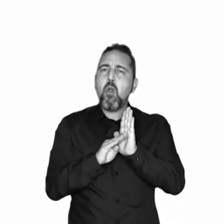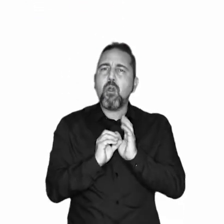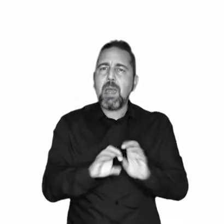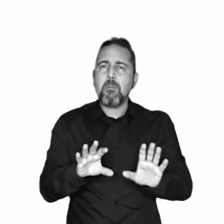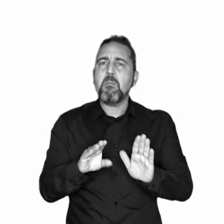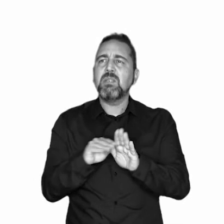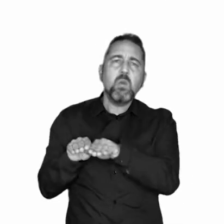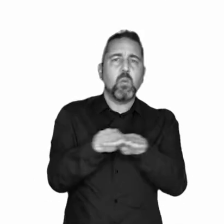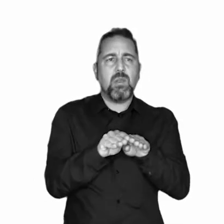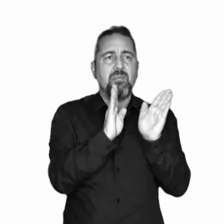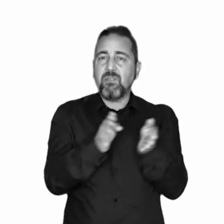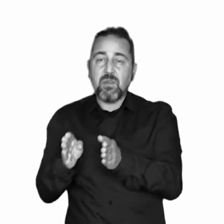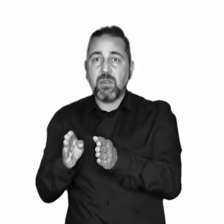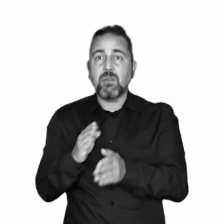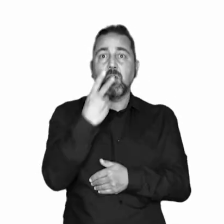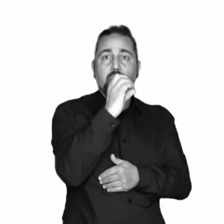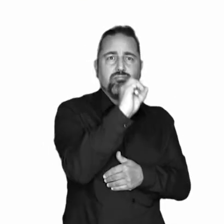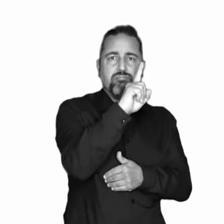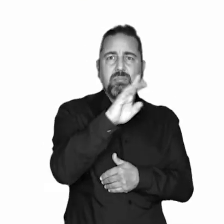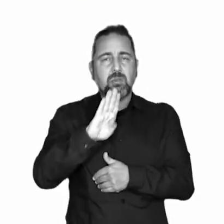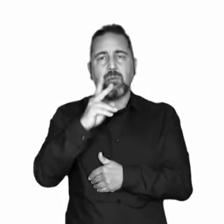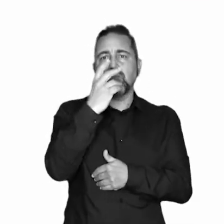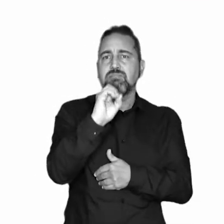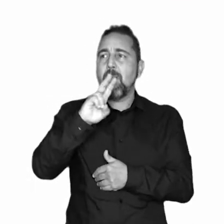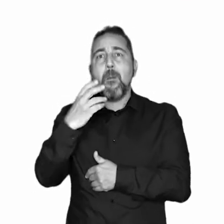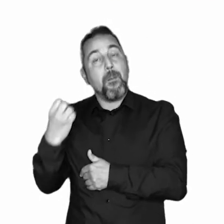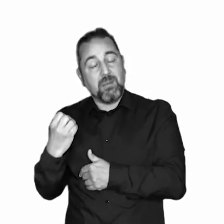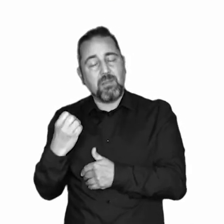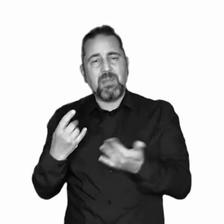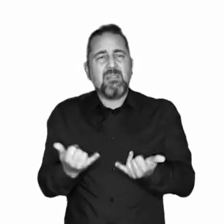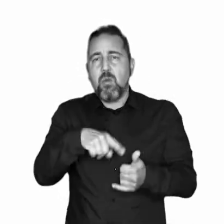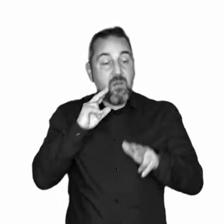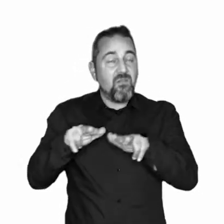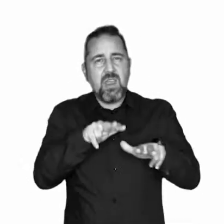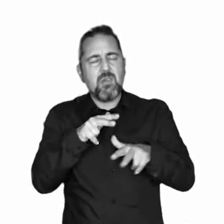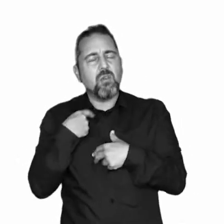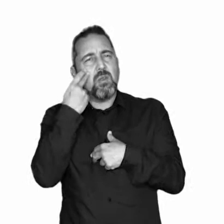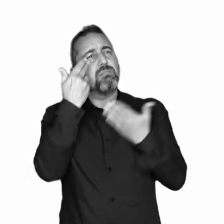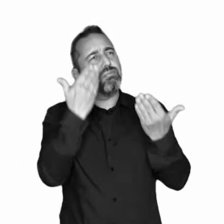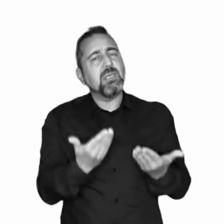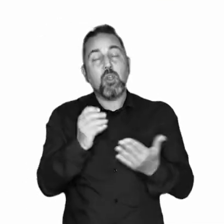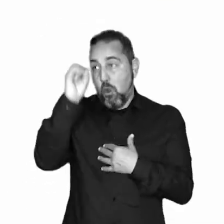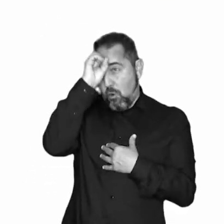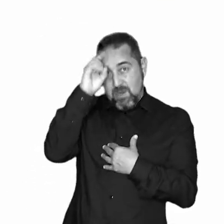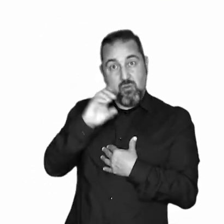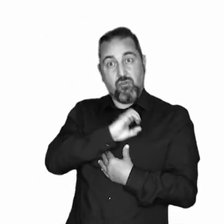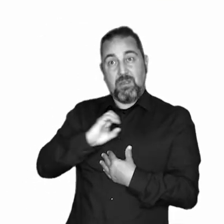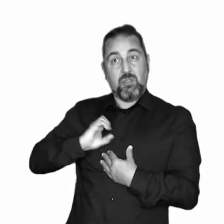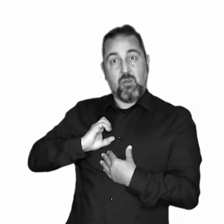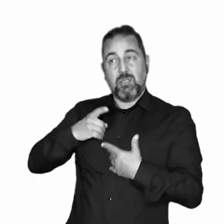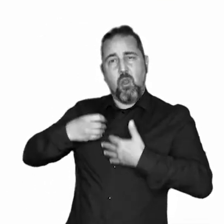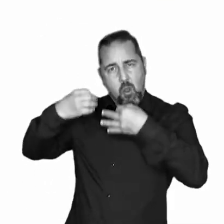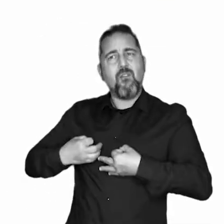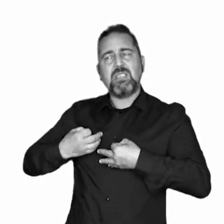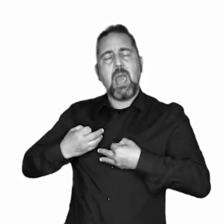the Rights, Equality and Citizenship Programme 2014-2020. The information contained in this video does not necessarily reflect